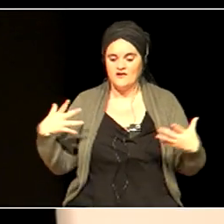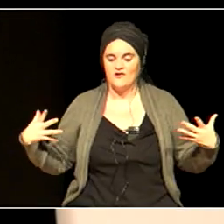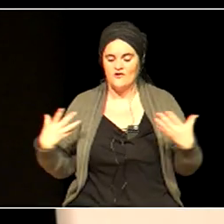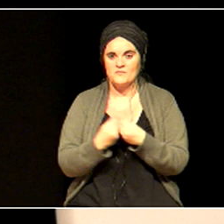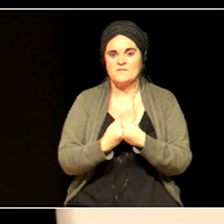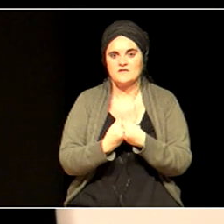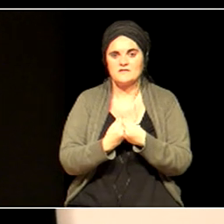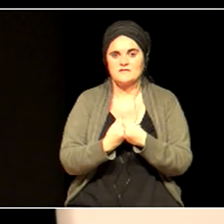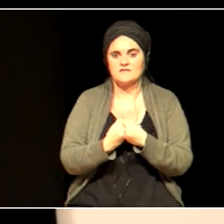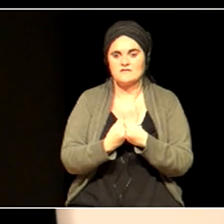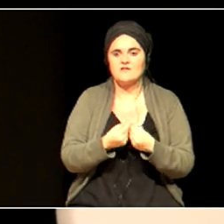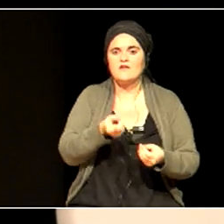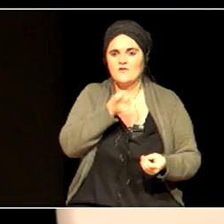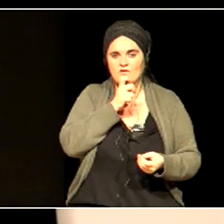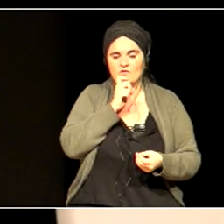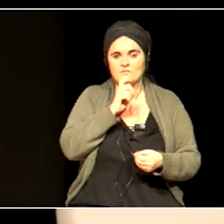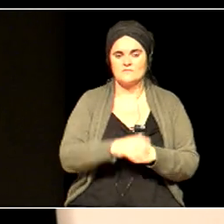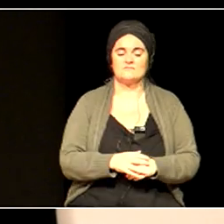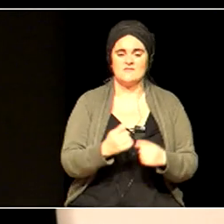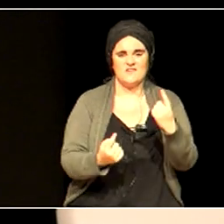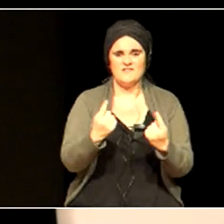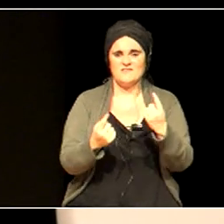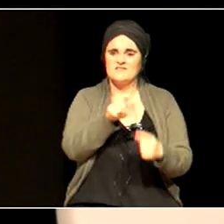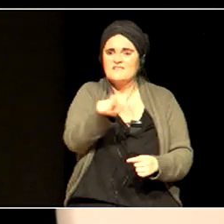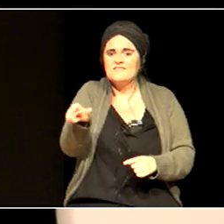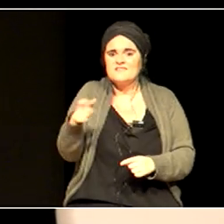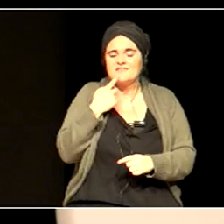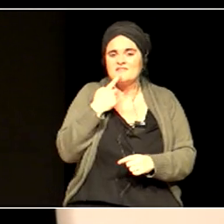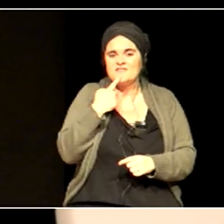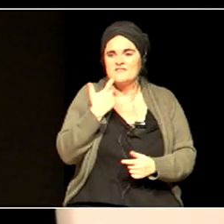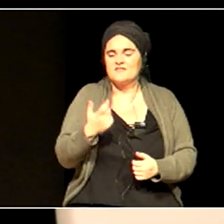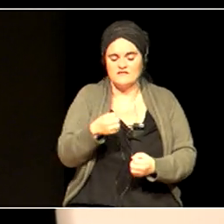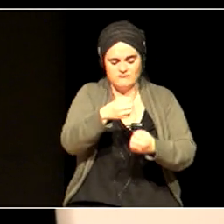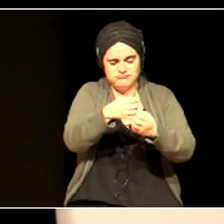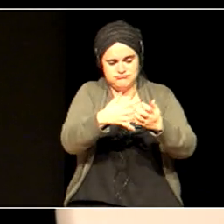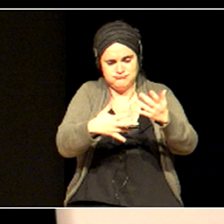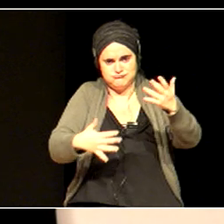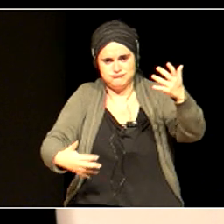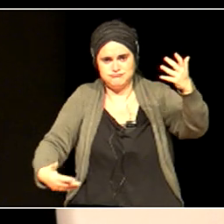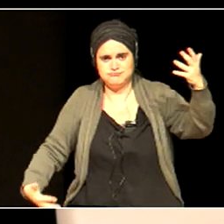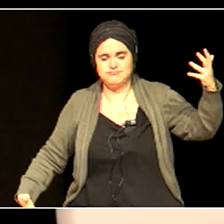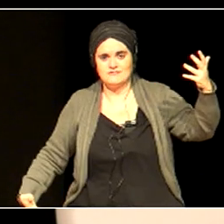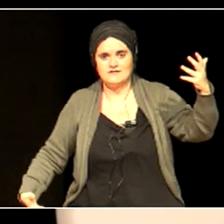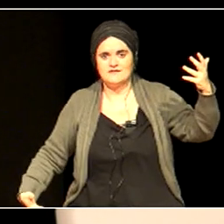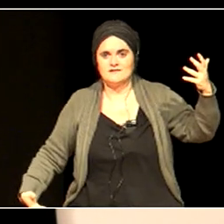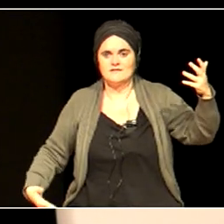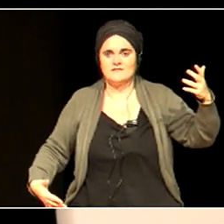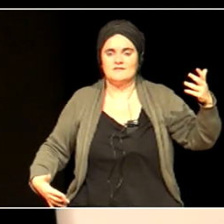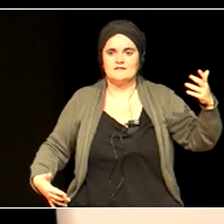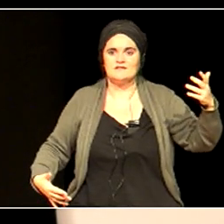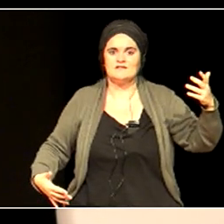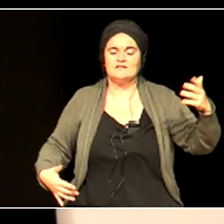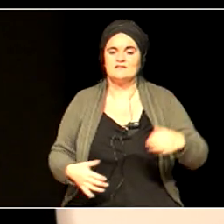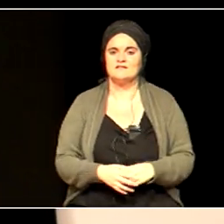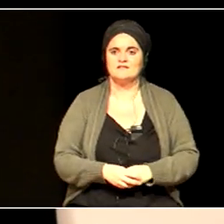Sometimes people say, this is a bit of a long list. Couldn't we do with fewer of these headings? Maybe